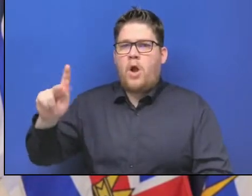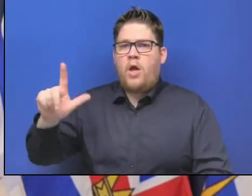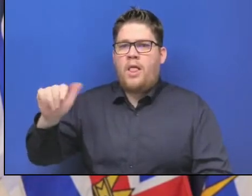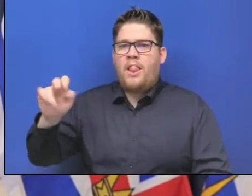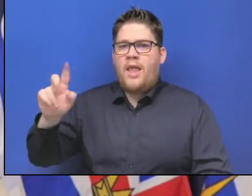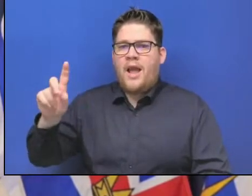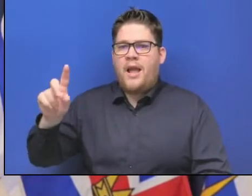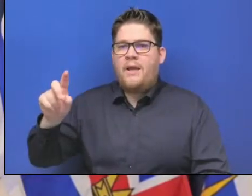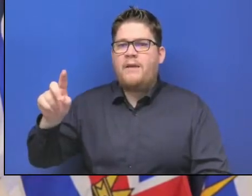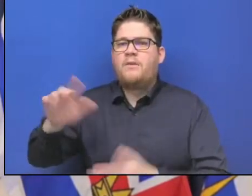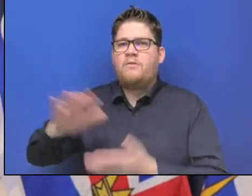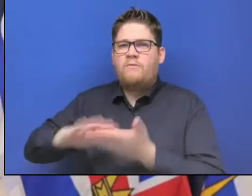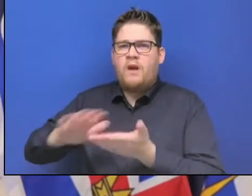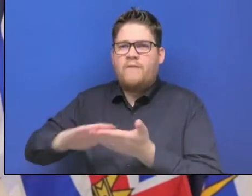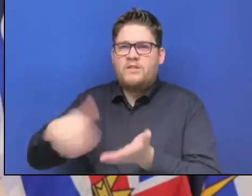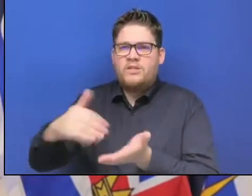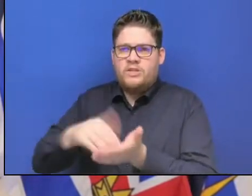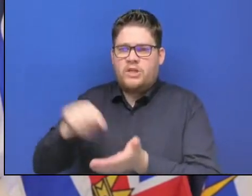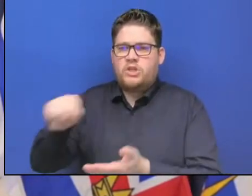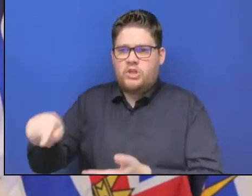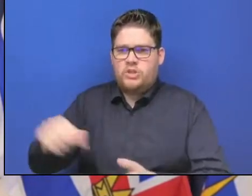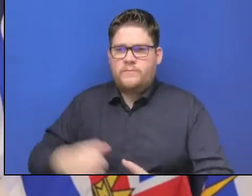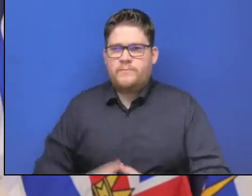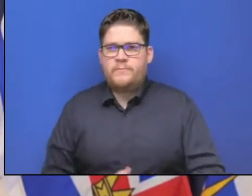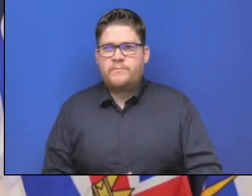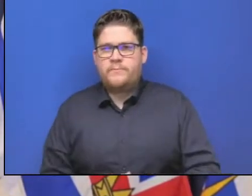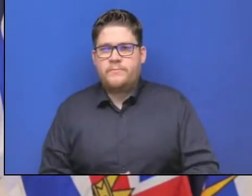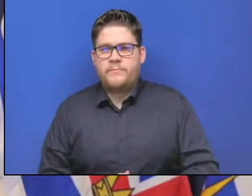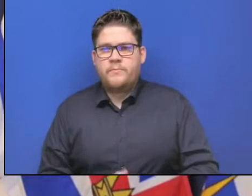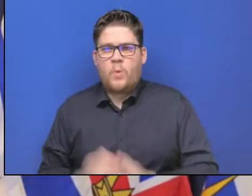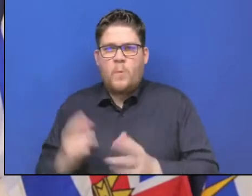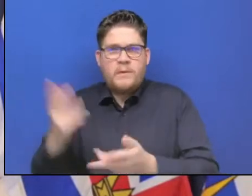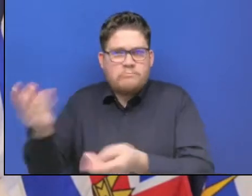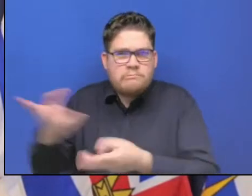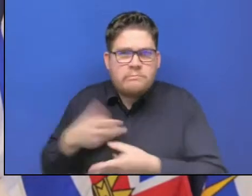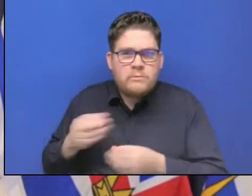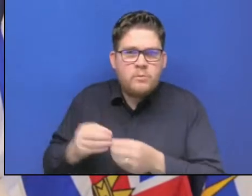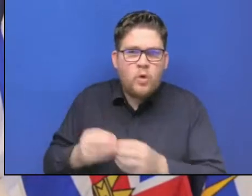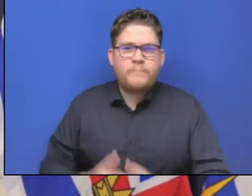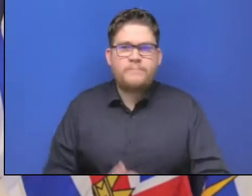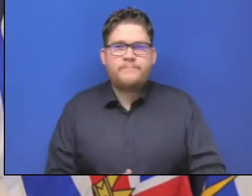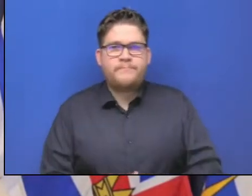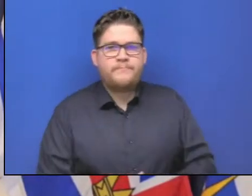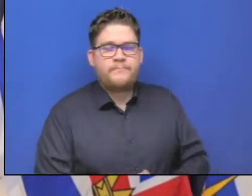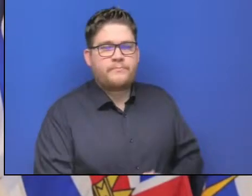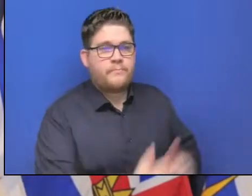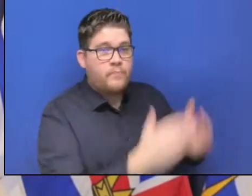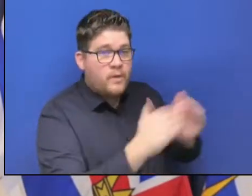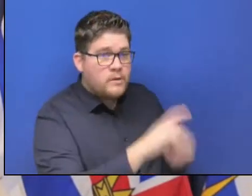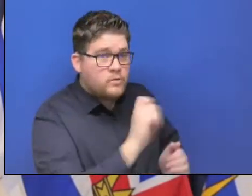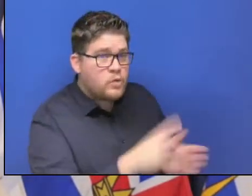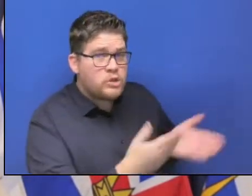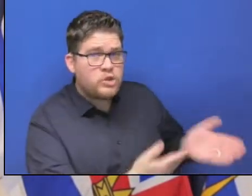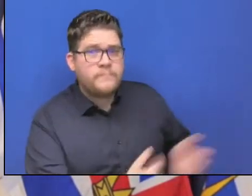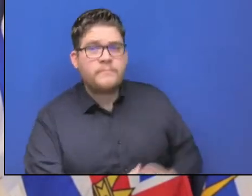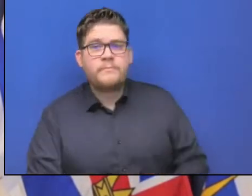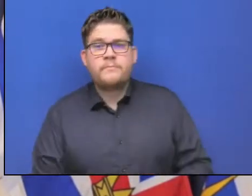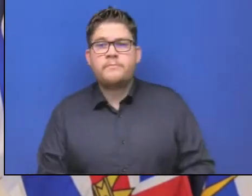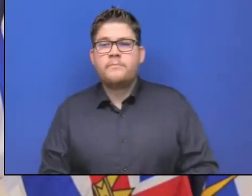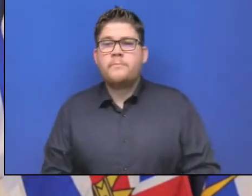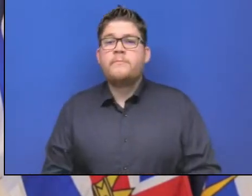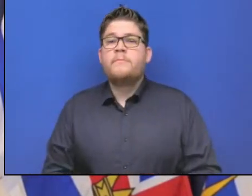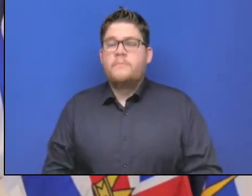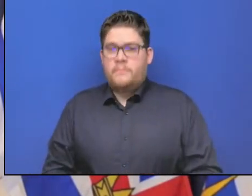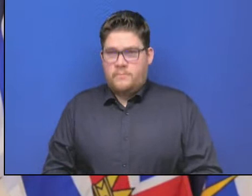You gave Minister Fleming, you gave the timeline for commercial vehicles when they could use the Coquihalla next in late January. So